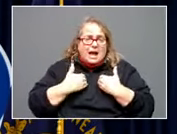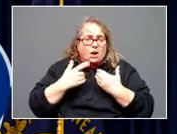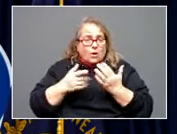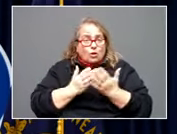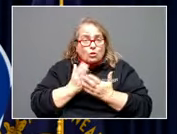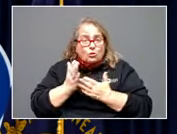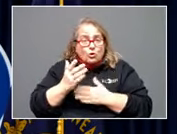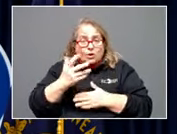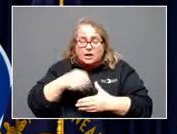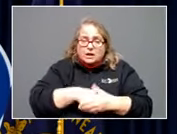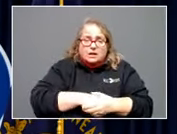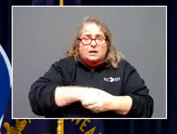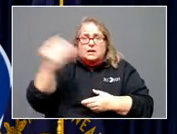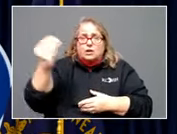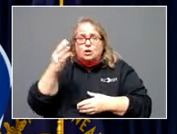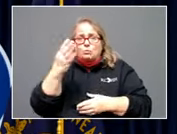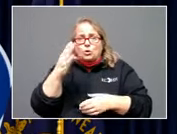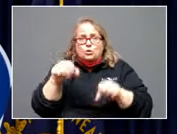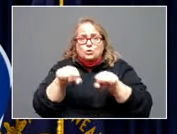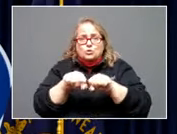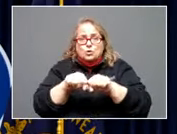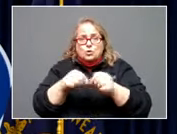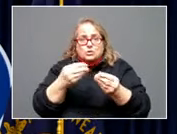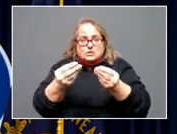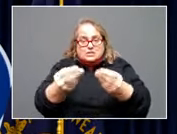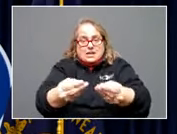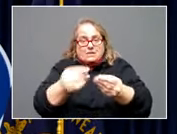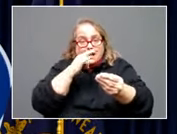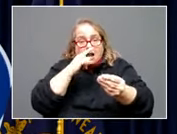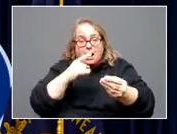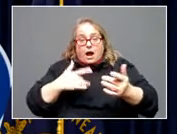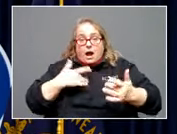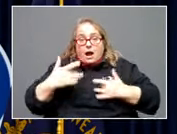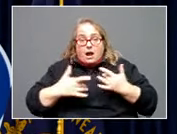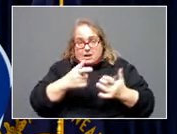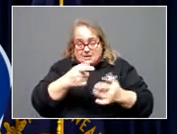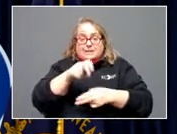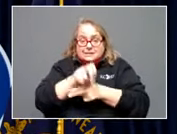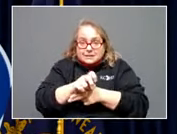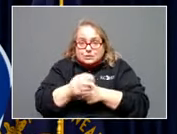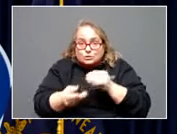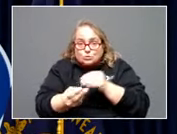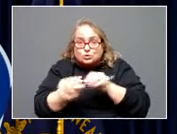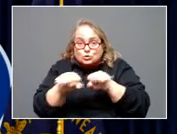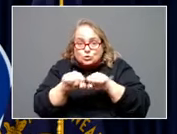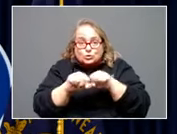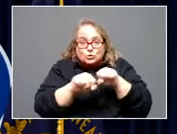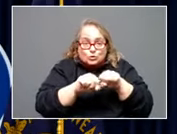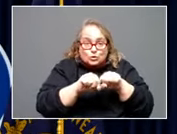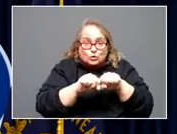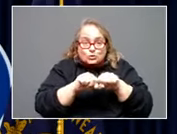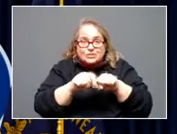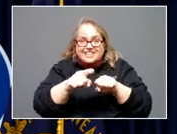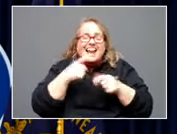blue pair of shoes, and, oh, he lit up. And Manny and I put the shoes on him. I was laughing that if this doesn't work out, I'm going to work at Foot Locker.